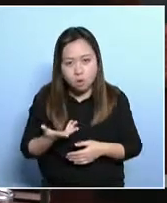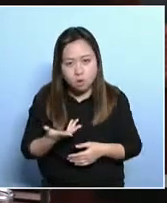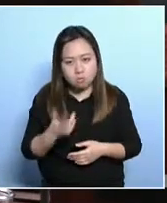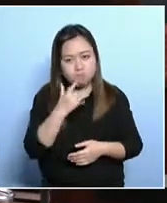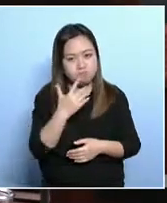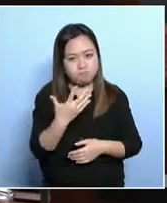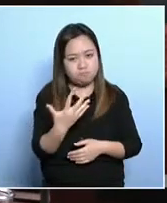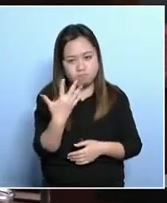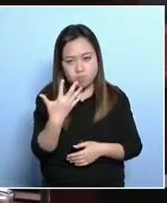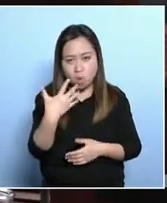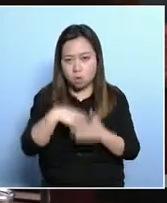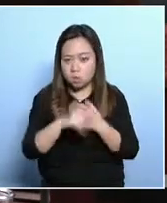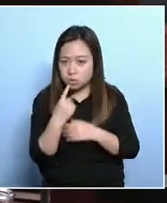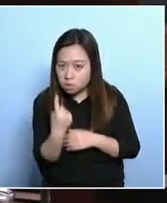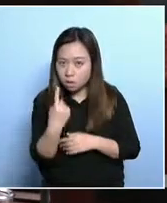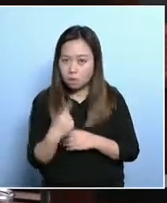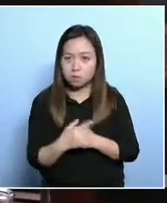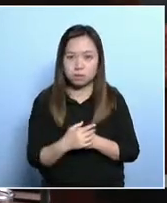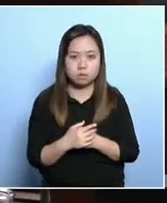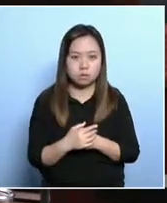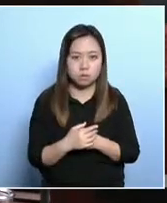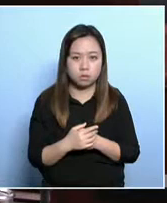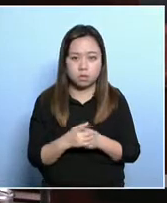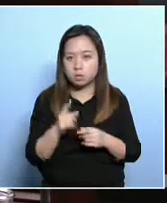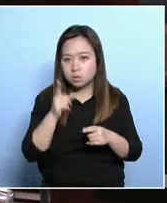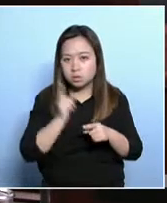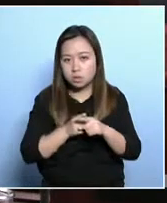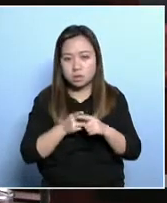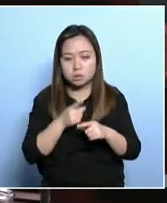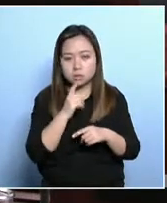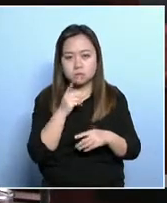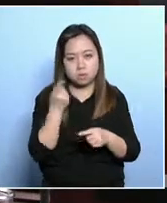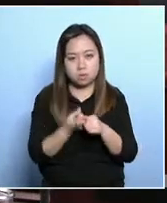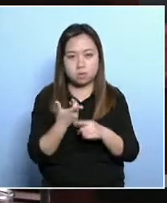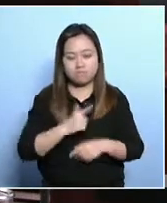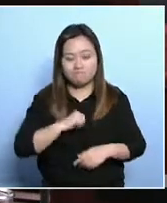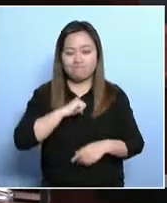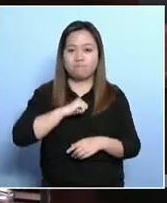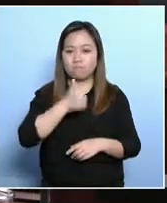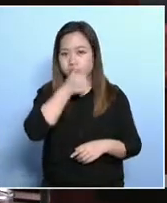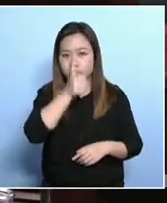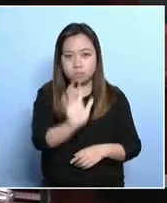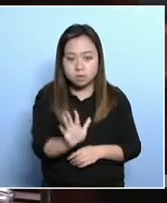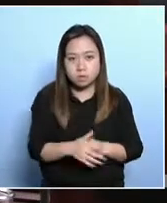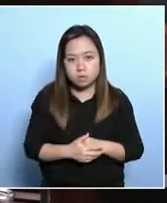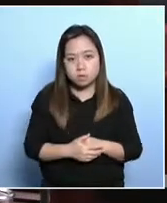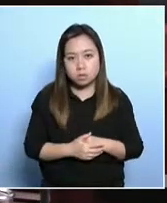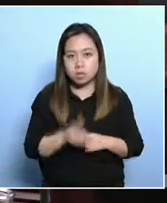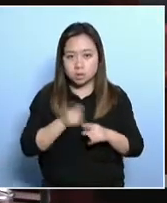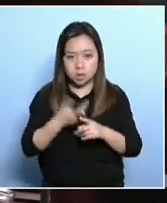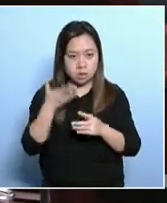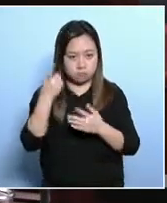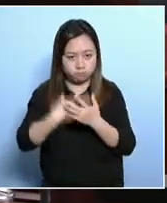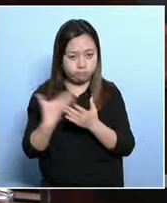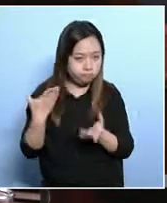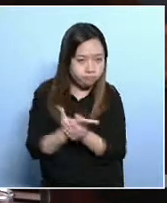etc. But we have a serious poverty problem. One out of five persons